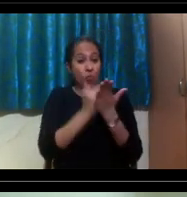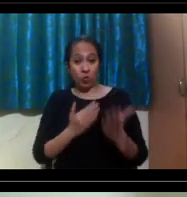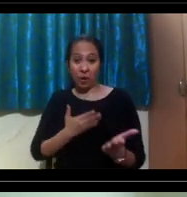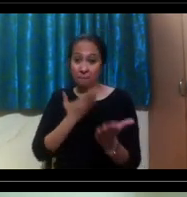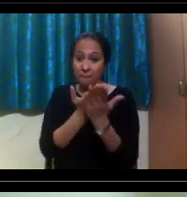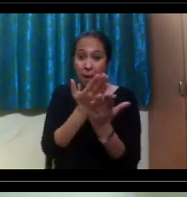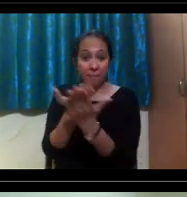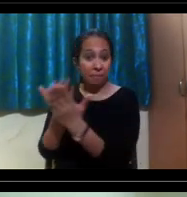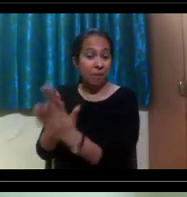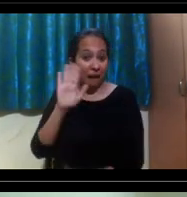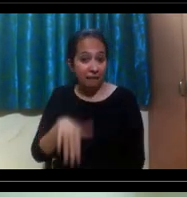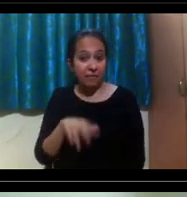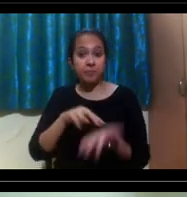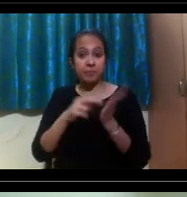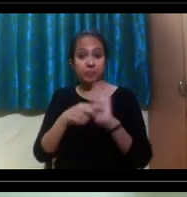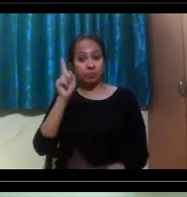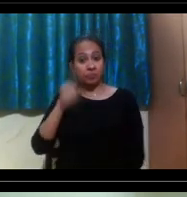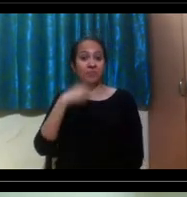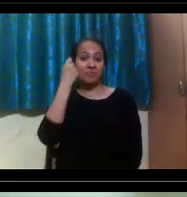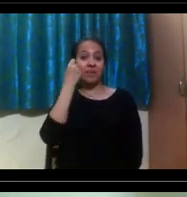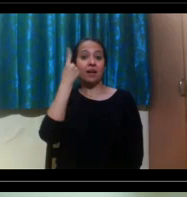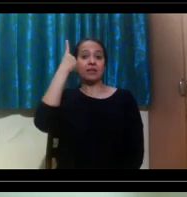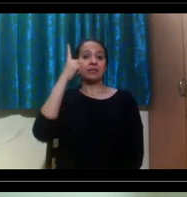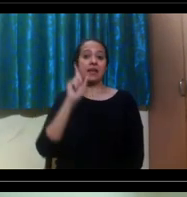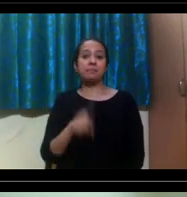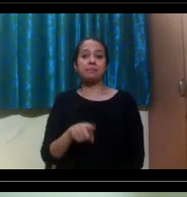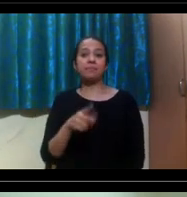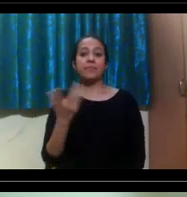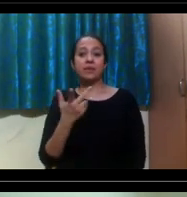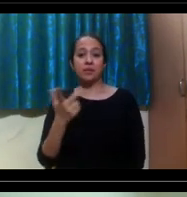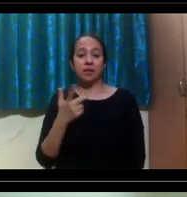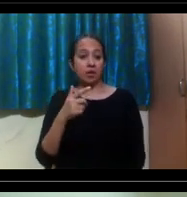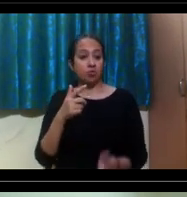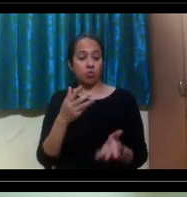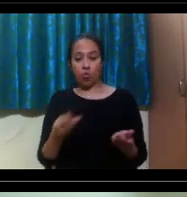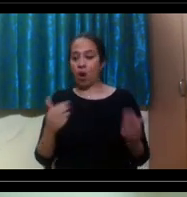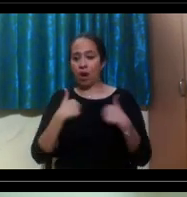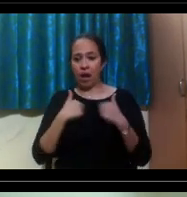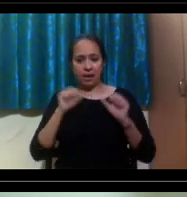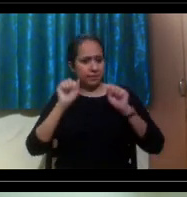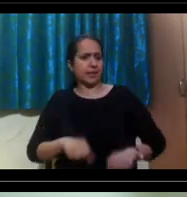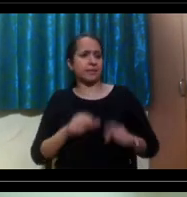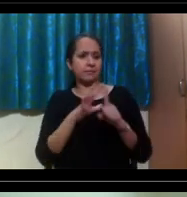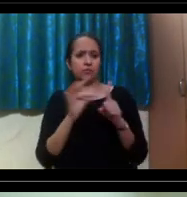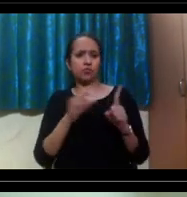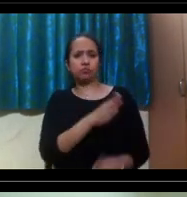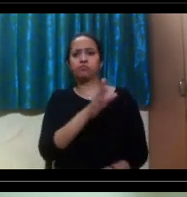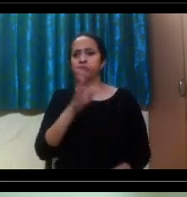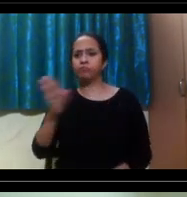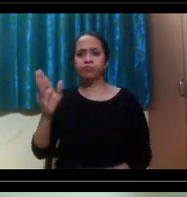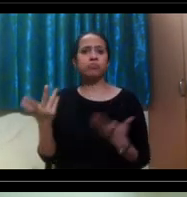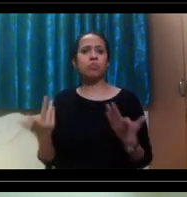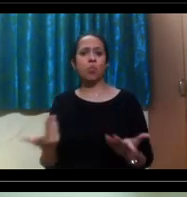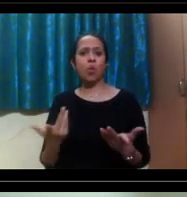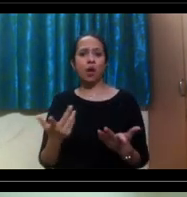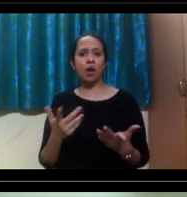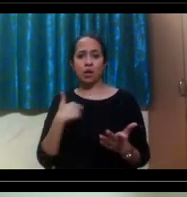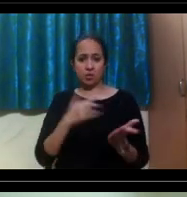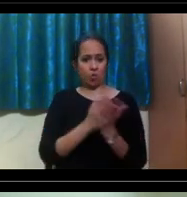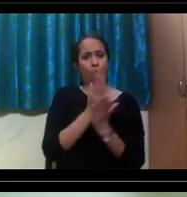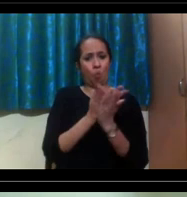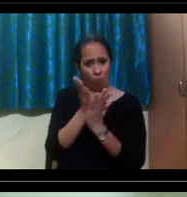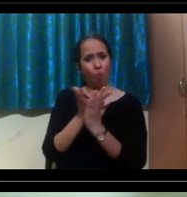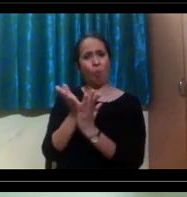whatever, um, realize that you're more prepared than you, than you realize, because you probably had to do things two or three, four different ways